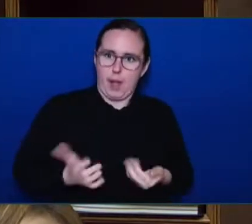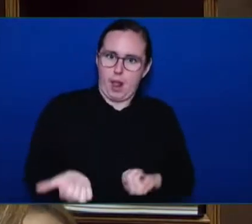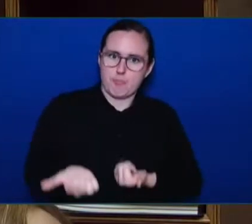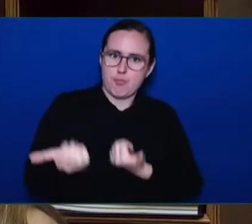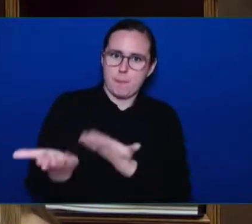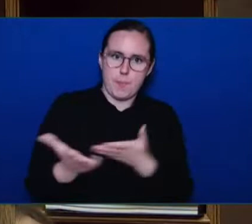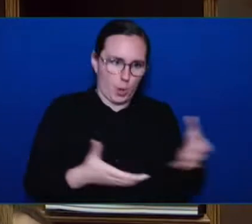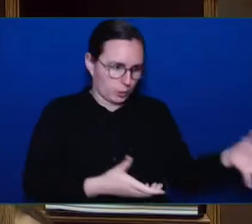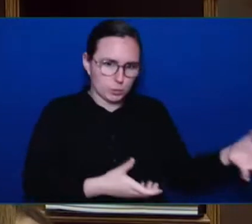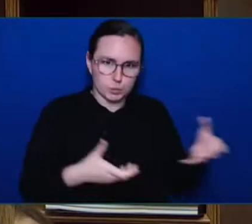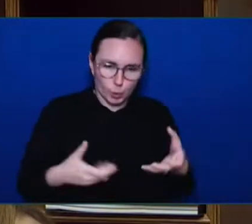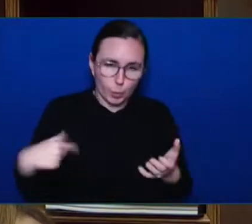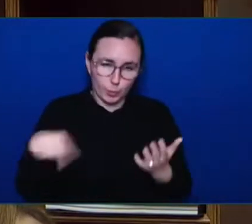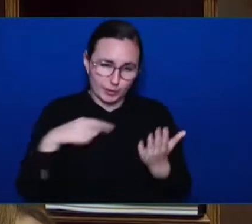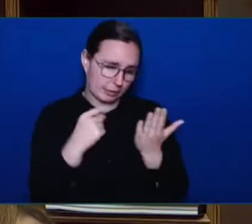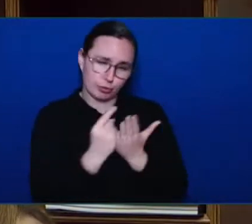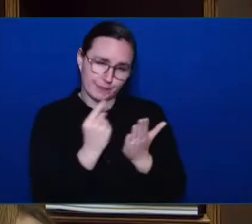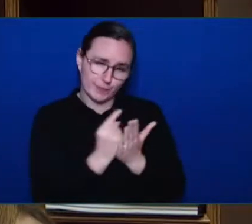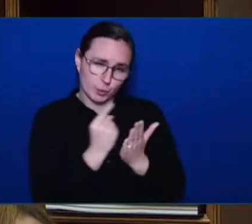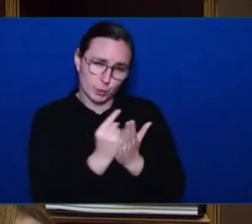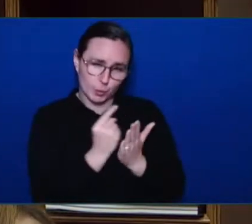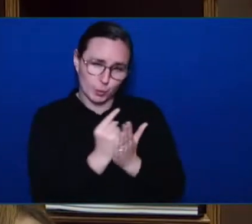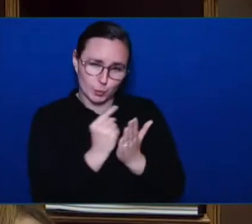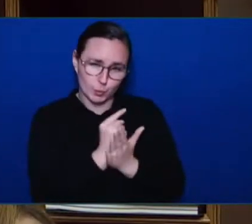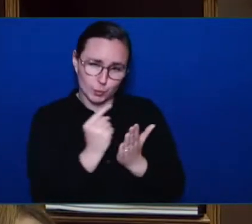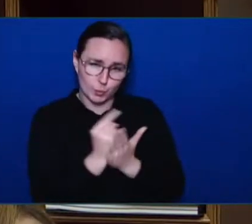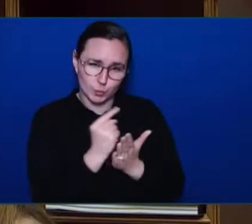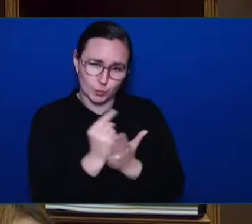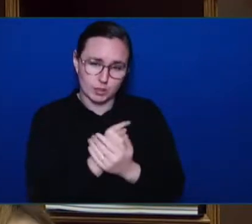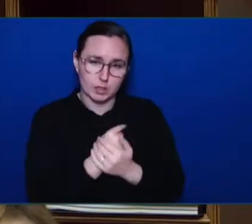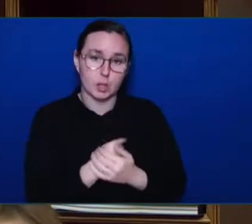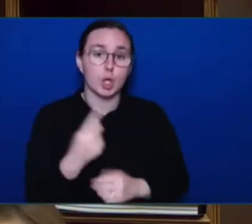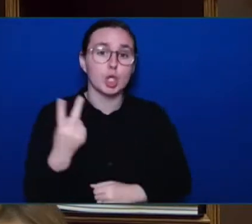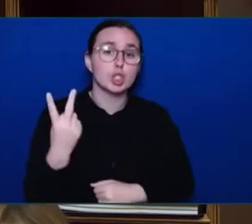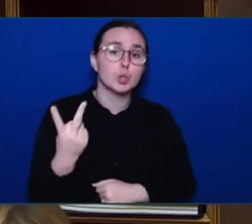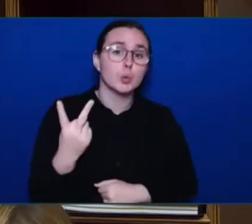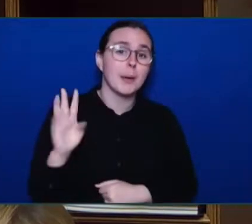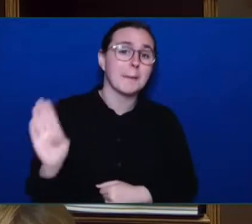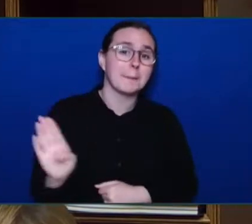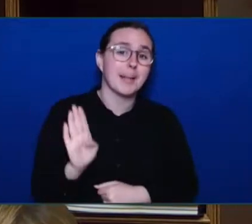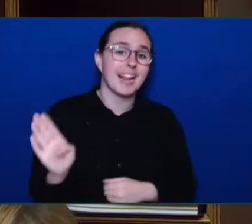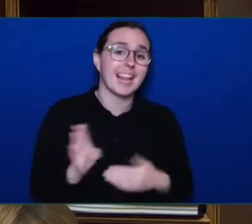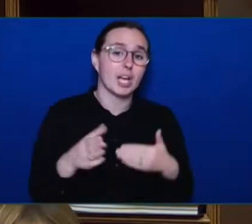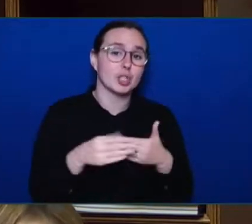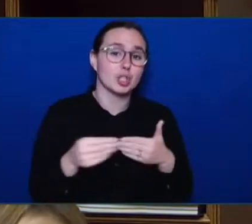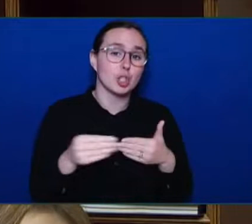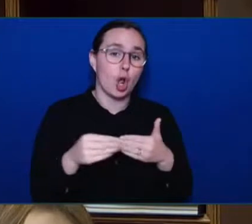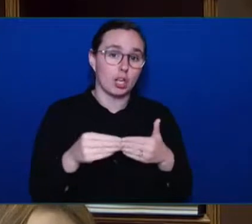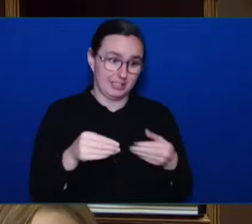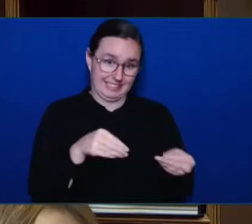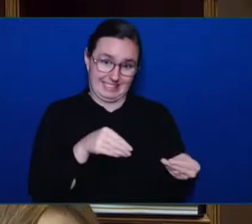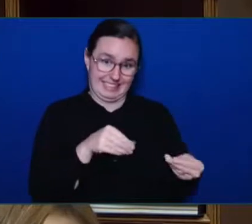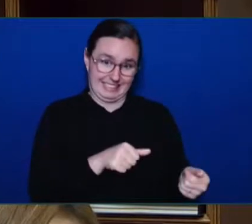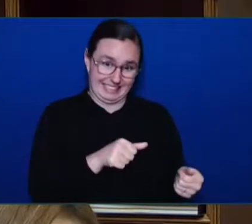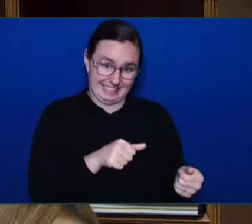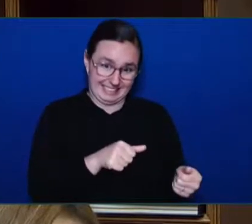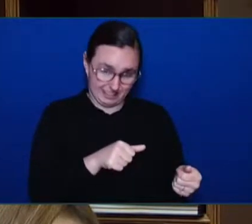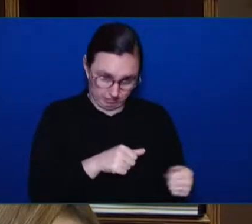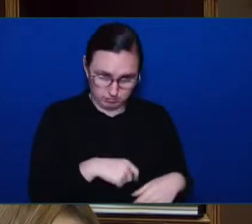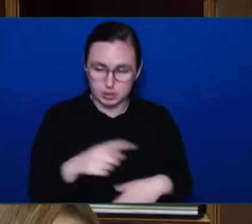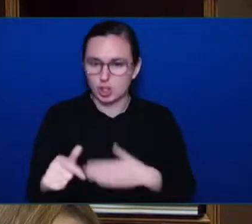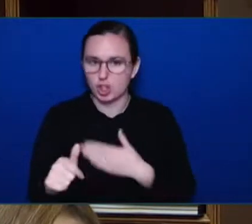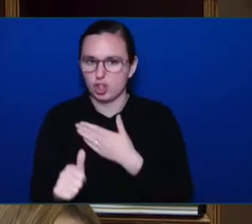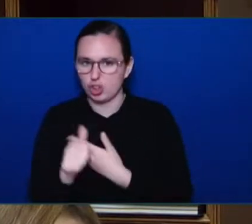$2 billion in direct costs and risks were just far too great and that we would not be able to pursue the bid at this time.